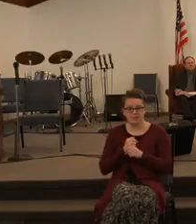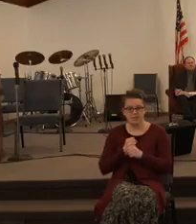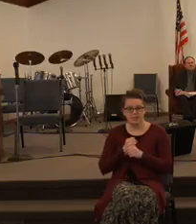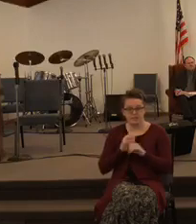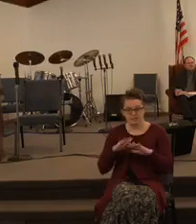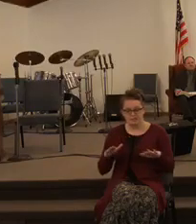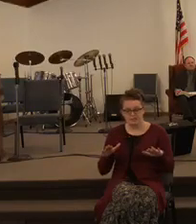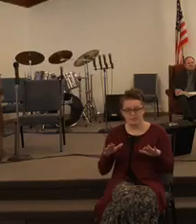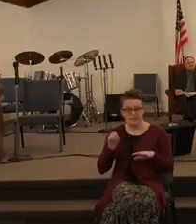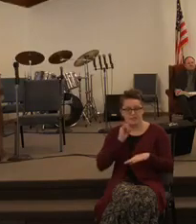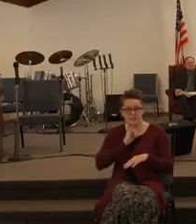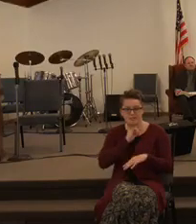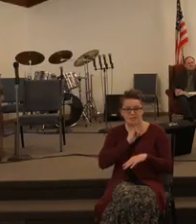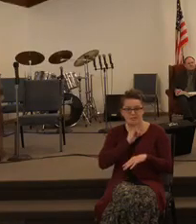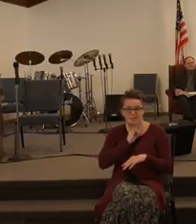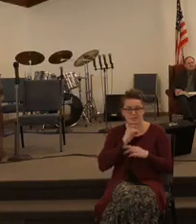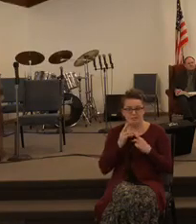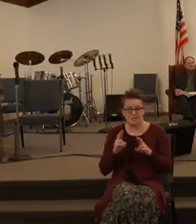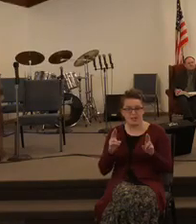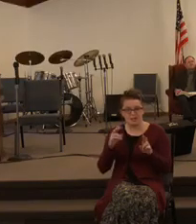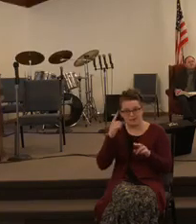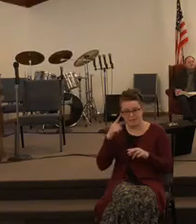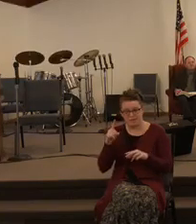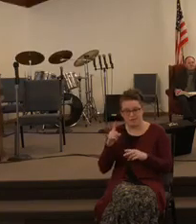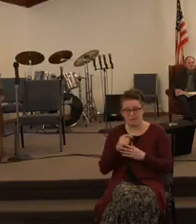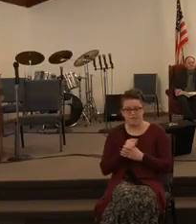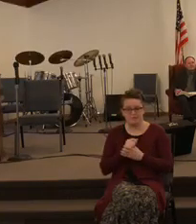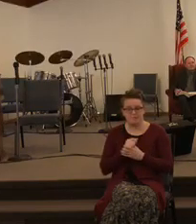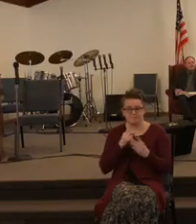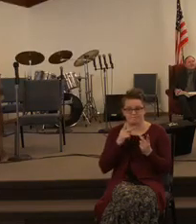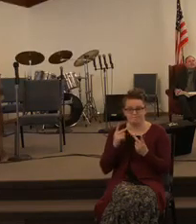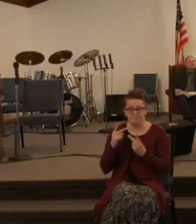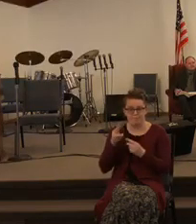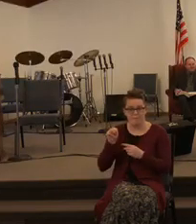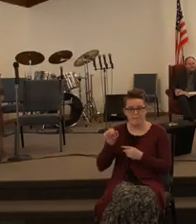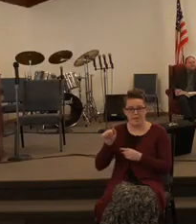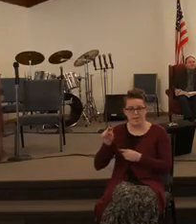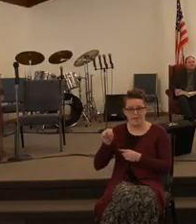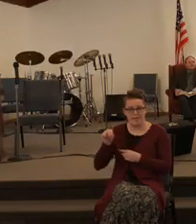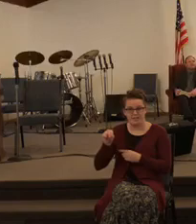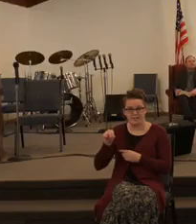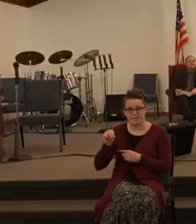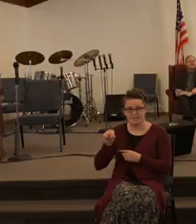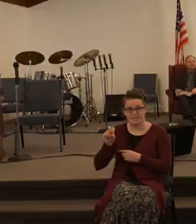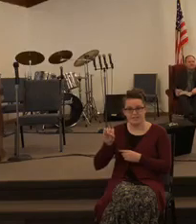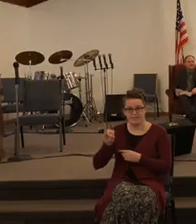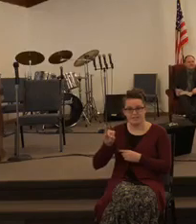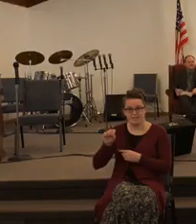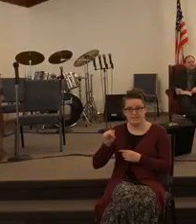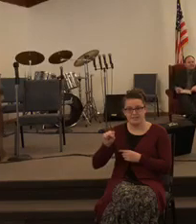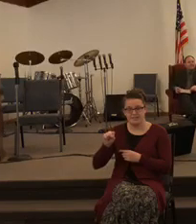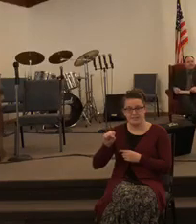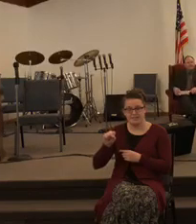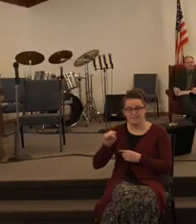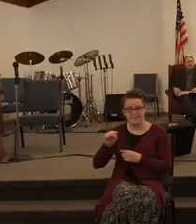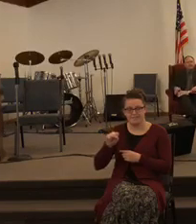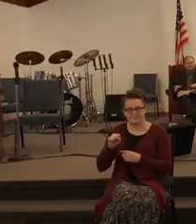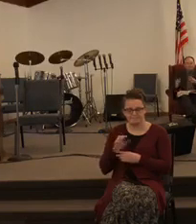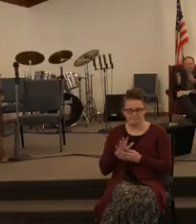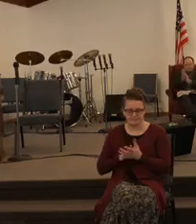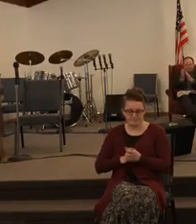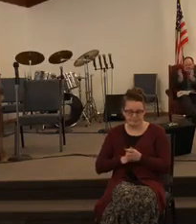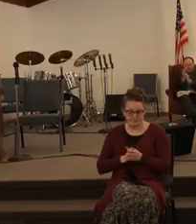ready for a manifestation of the Lord like they hadn't seen he was going to come down on Mount Sinai the